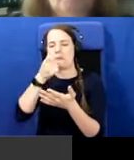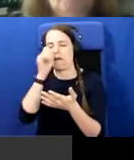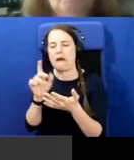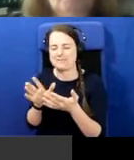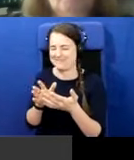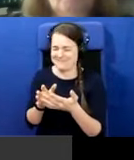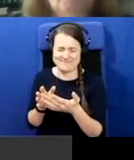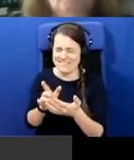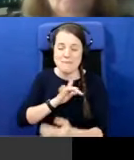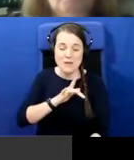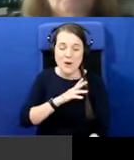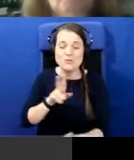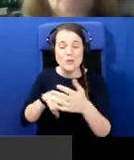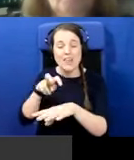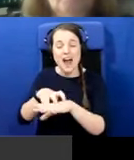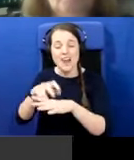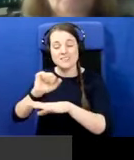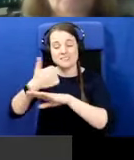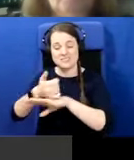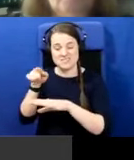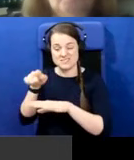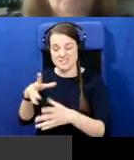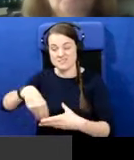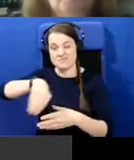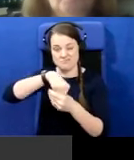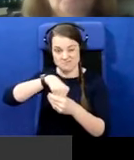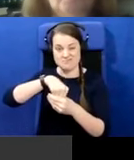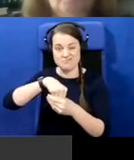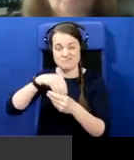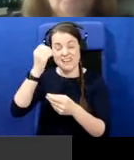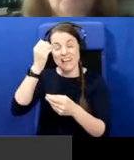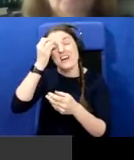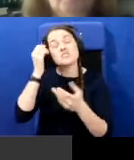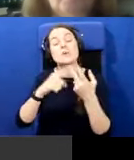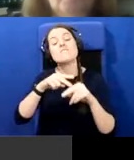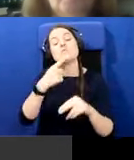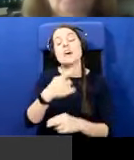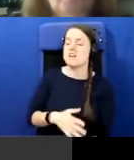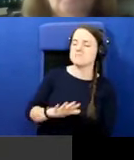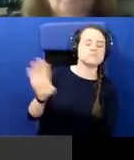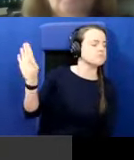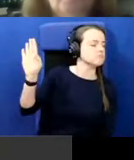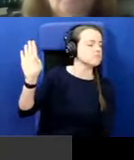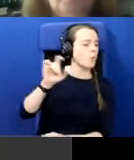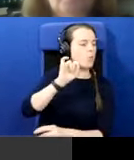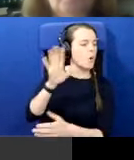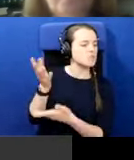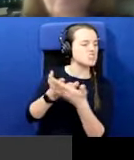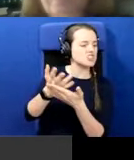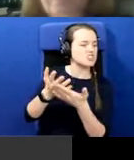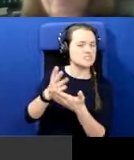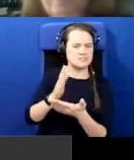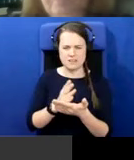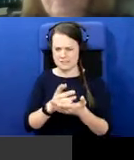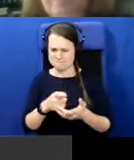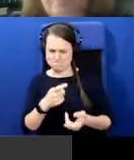Northern Ireland does embody the principle of consent. It's as simple as that. So if you say, we're not willing to discuss this event at all, it does raise questions about the